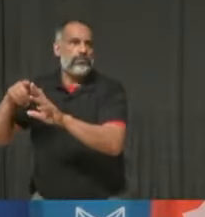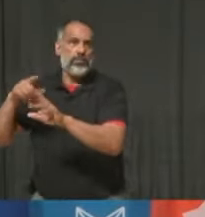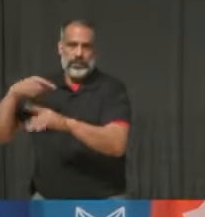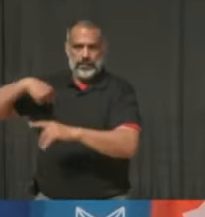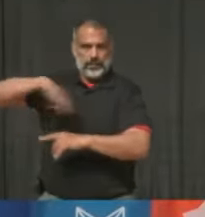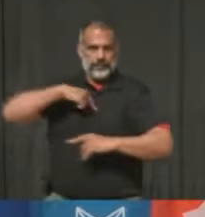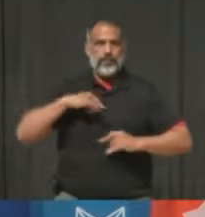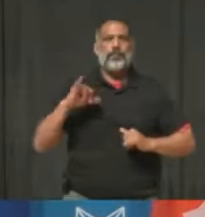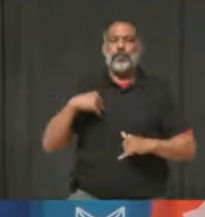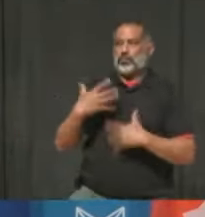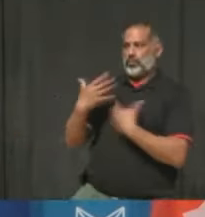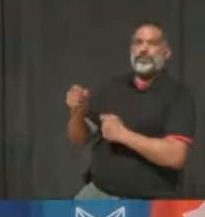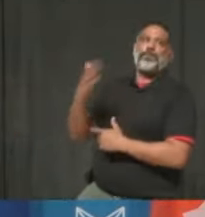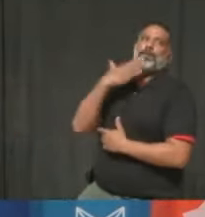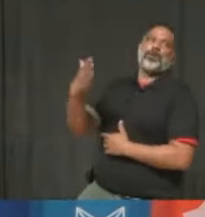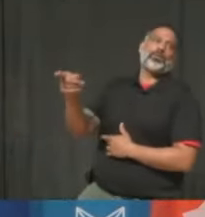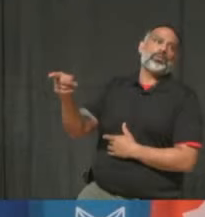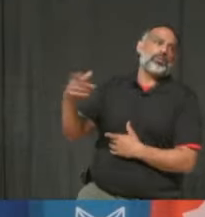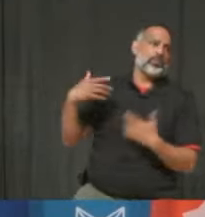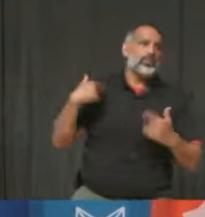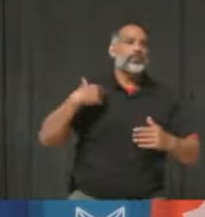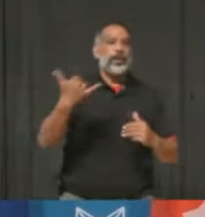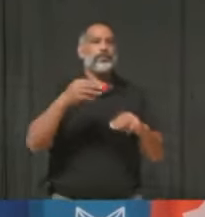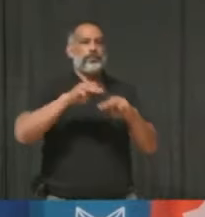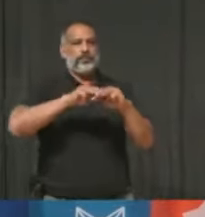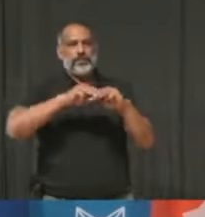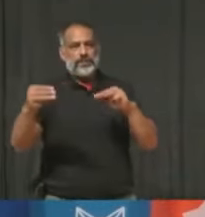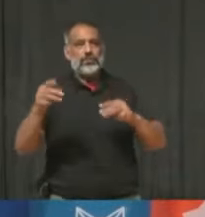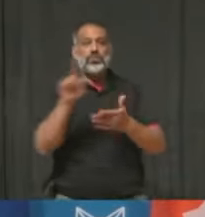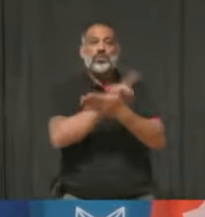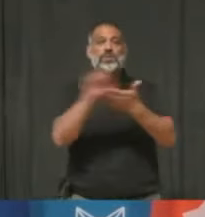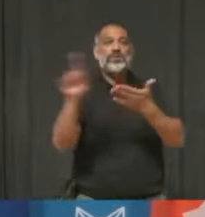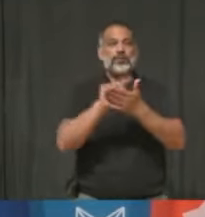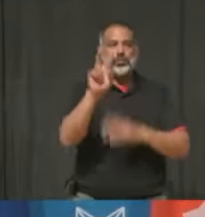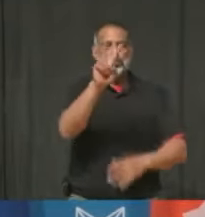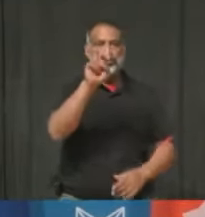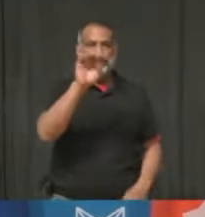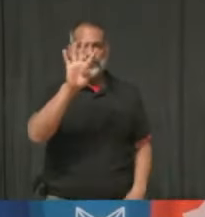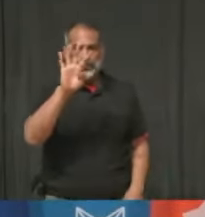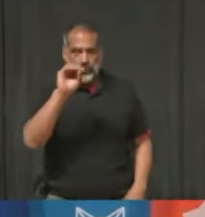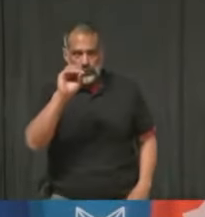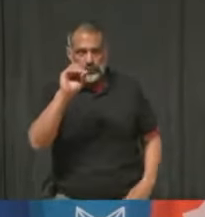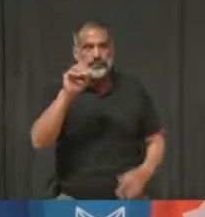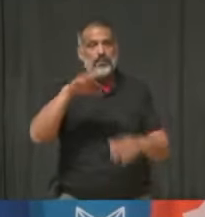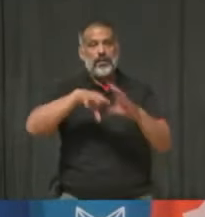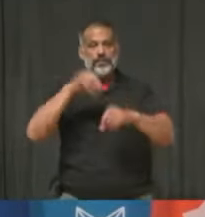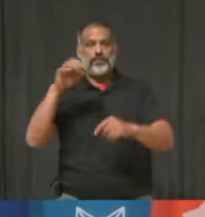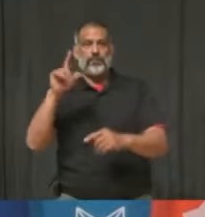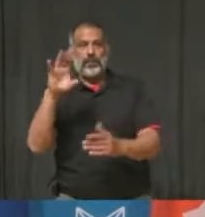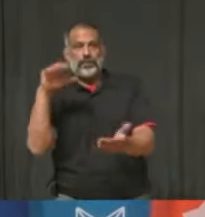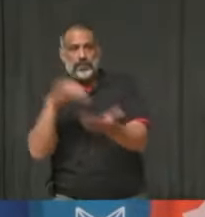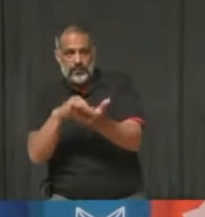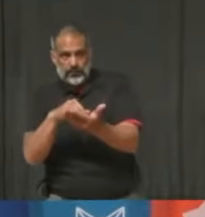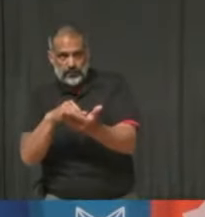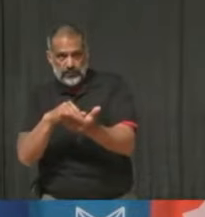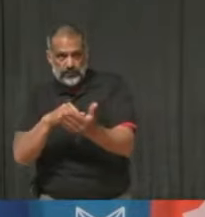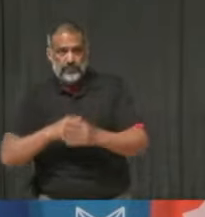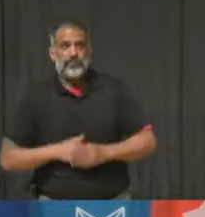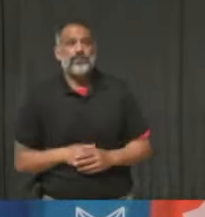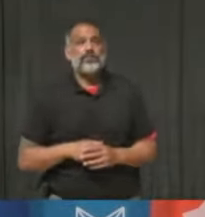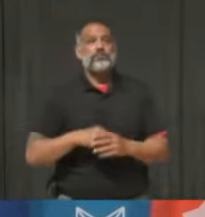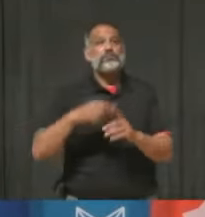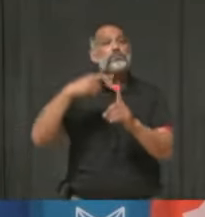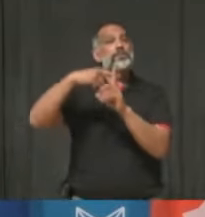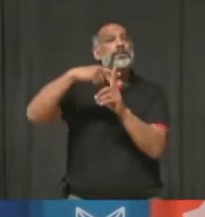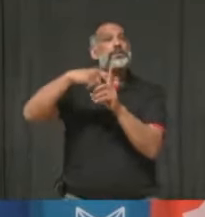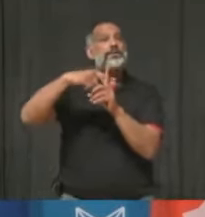Mississauga's weekly incidence rate for COVID-19 currently sits at 240 per 100,000, with a test positivity of